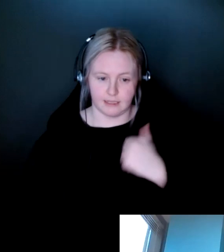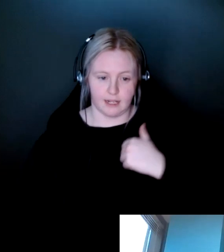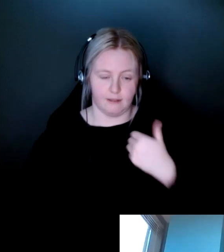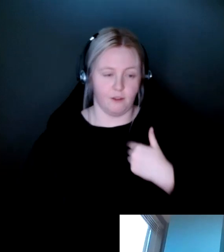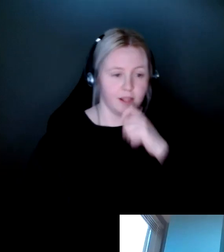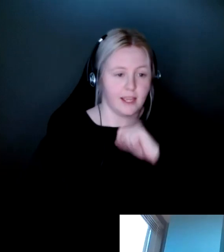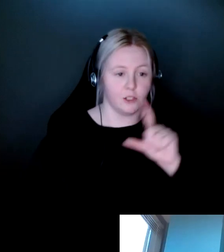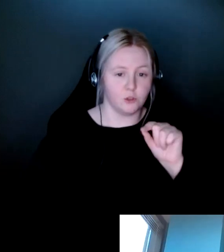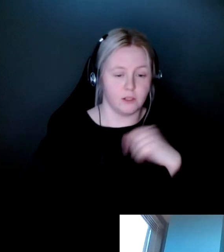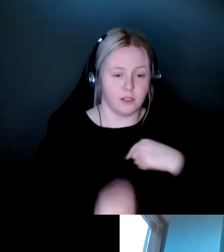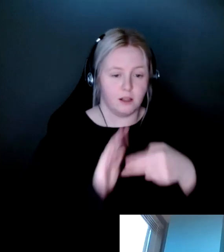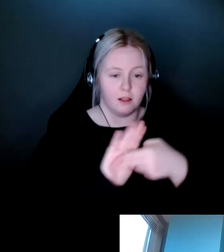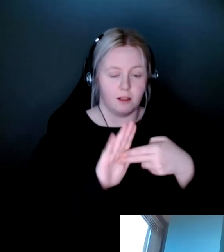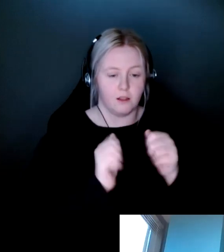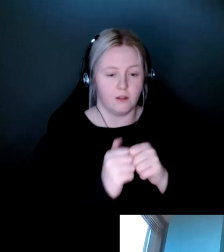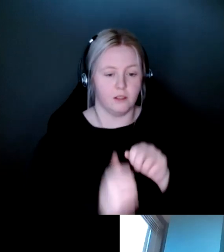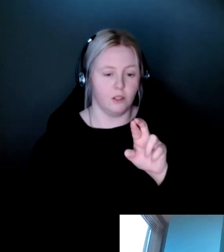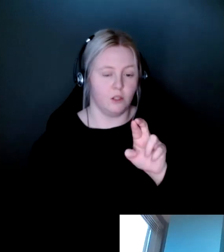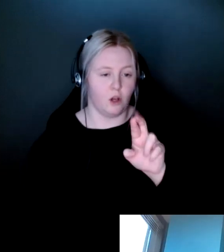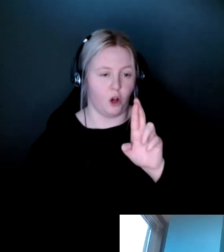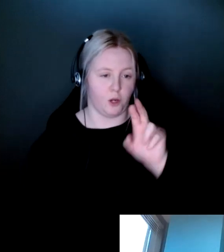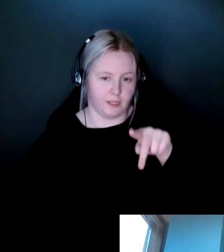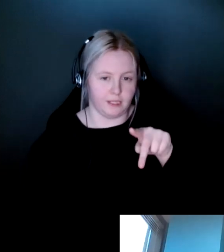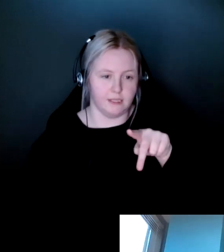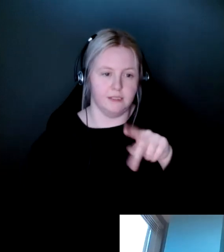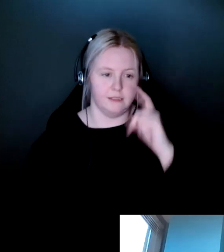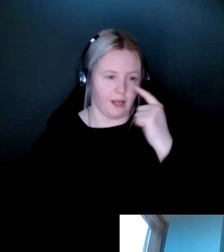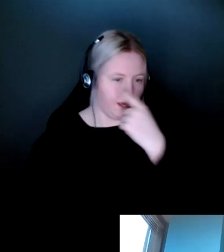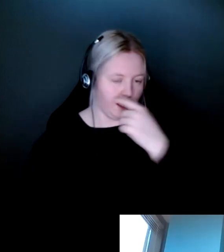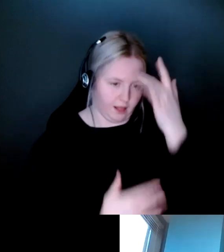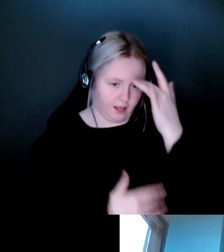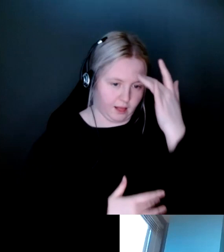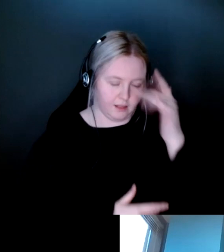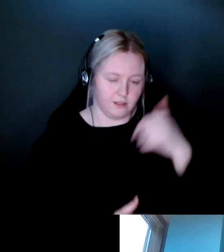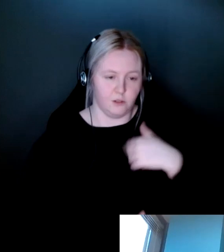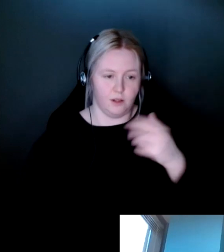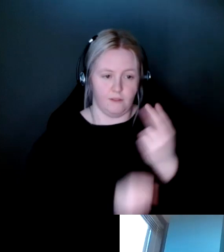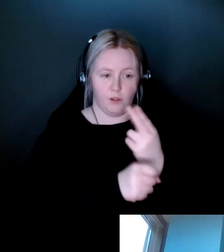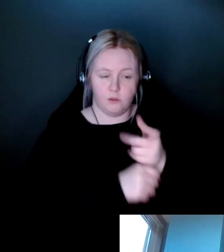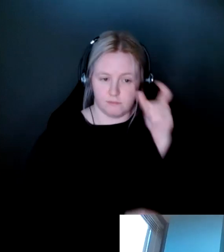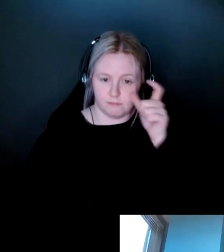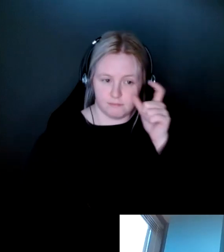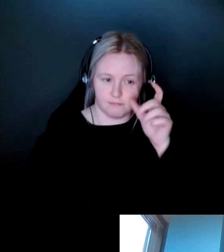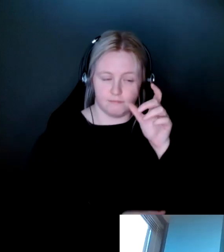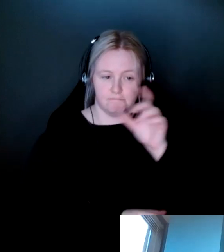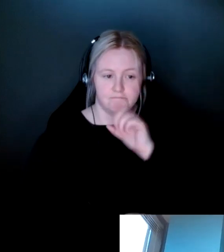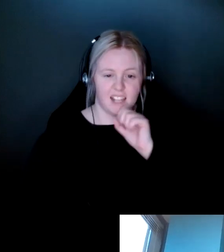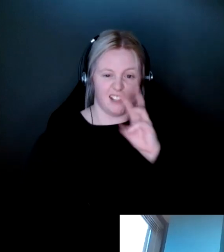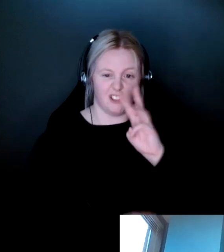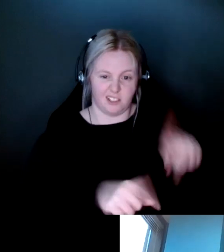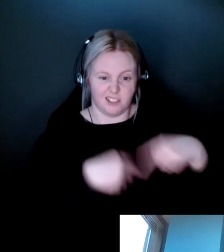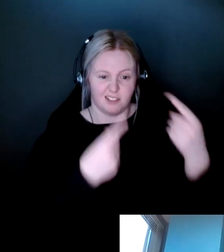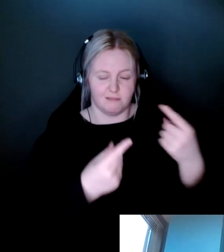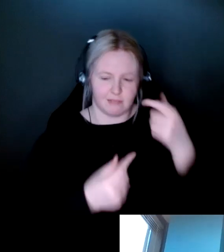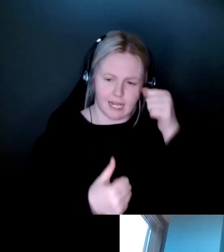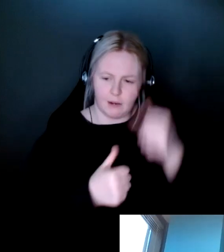I was diagnosed with a condition called retinitis pigmentosa. So I had worn glasses since about the age of six and always remember struggling to see at